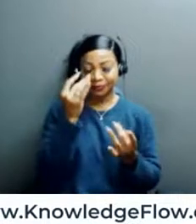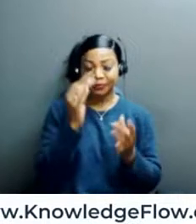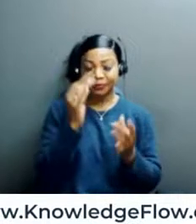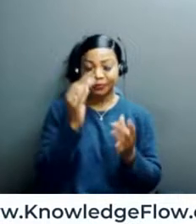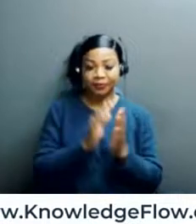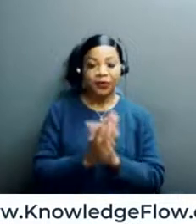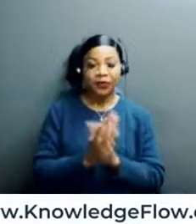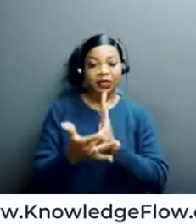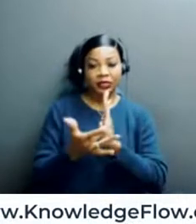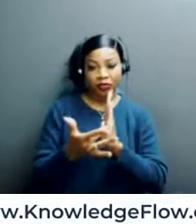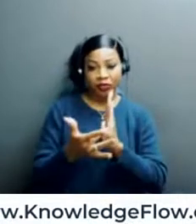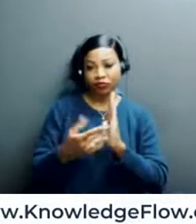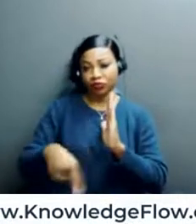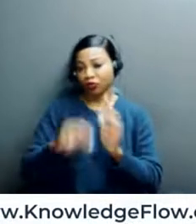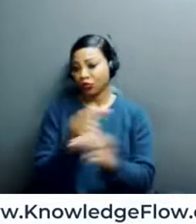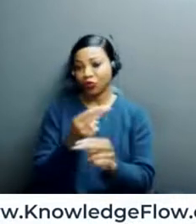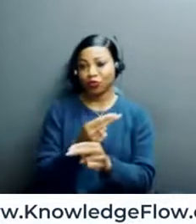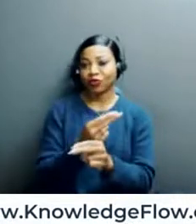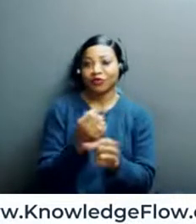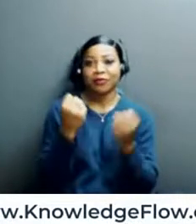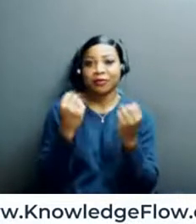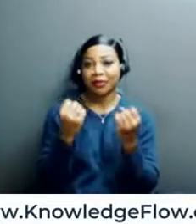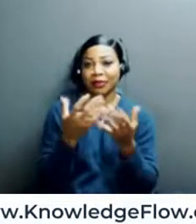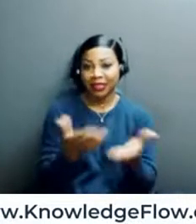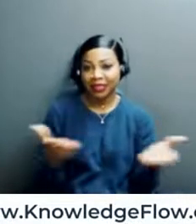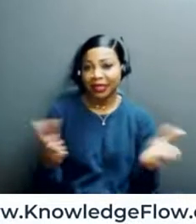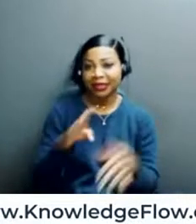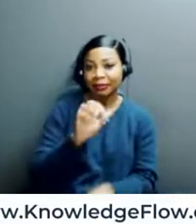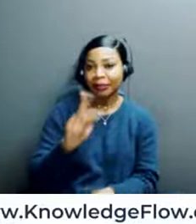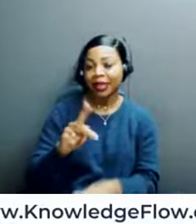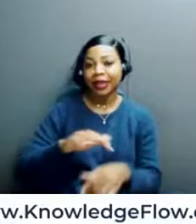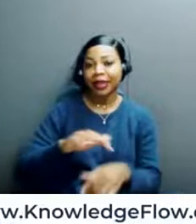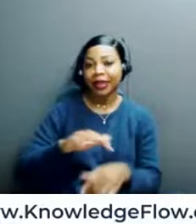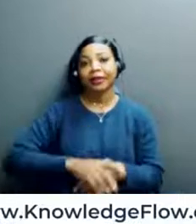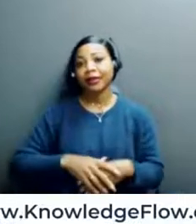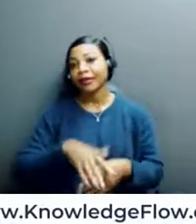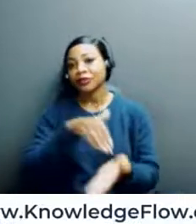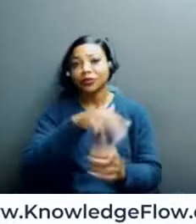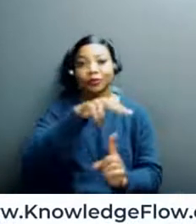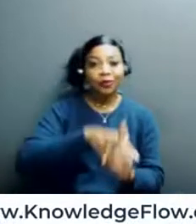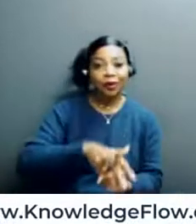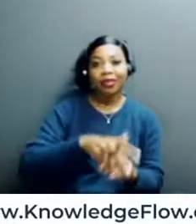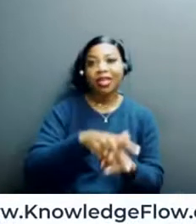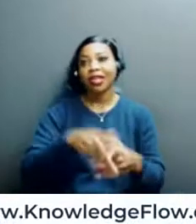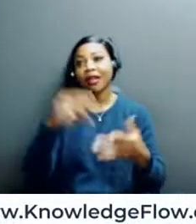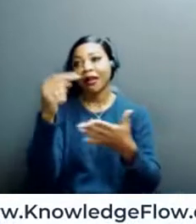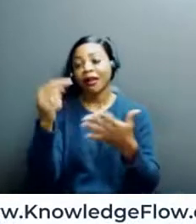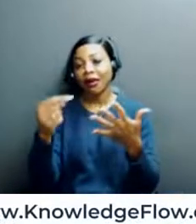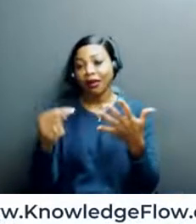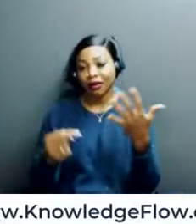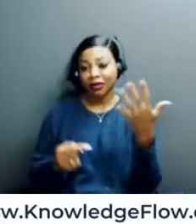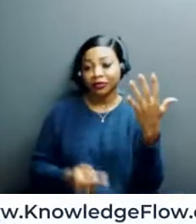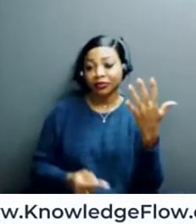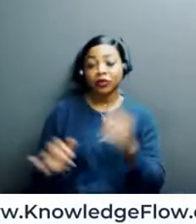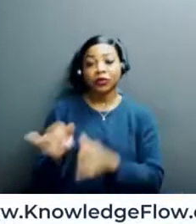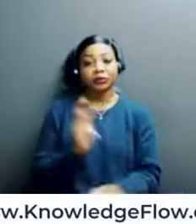we use for everything. Banking, shopping, booking, healthcare appointments. It's becoming more and more prominent. And for people who